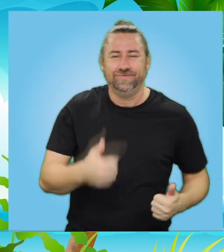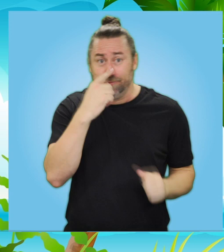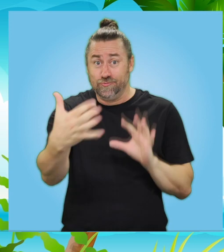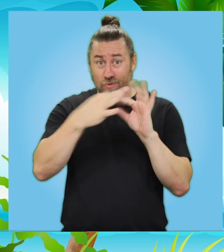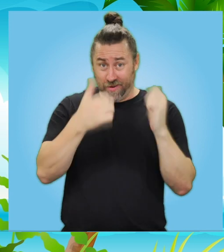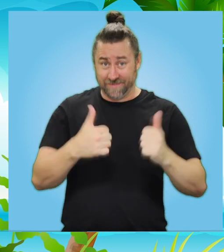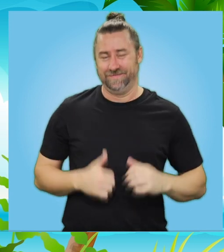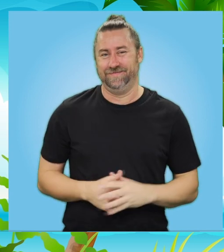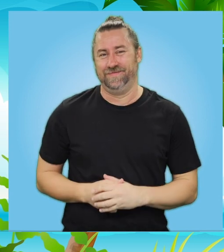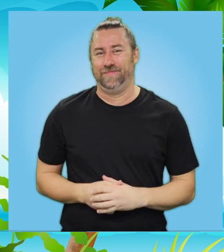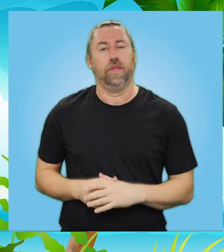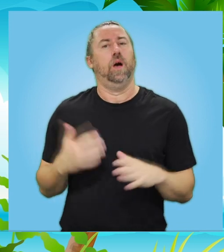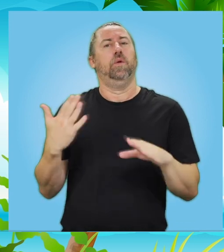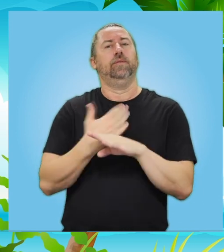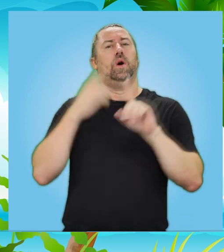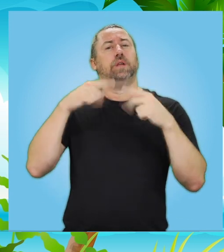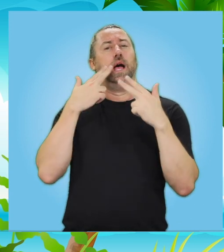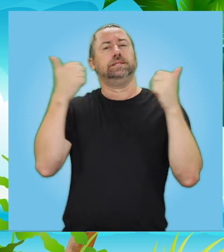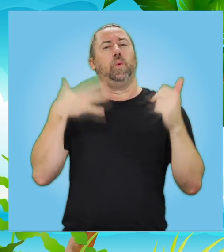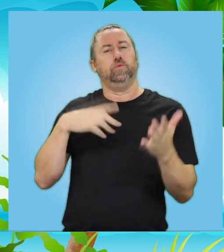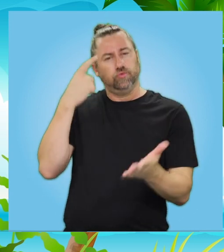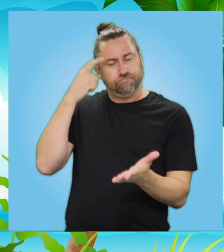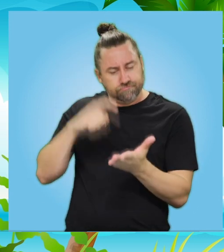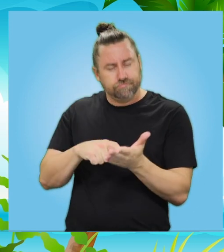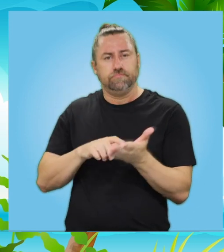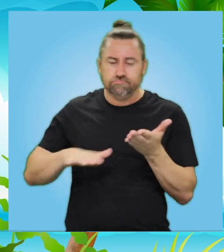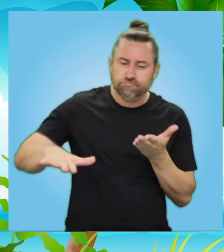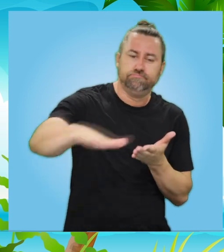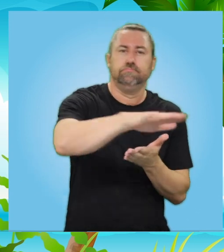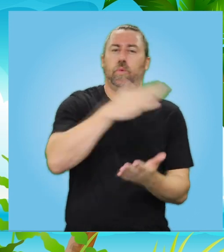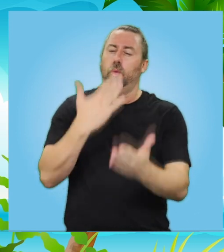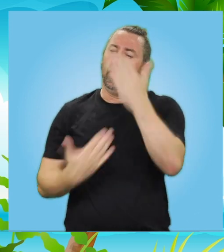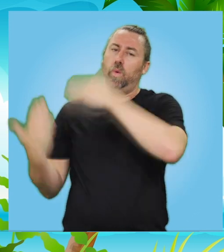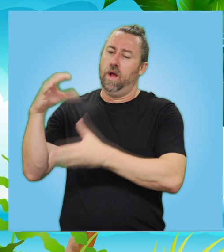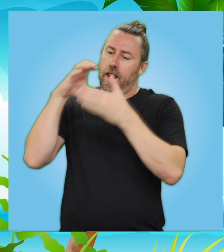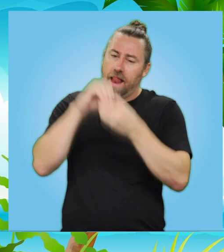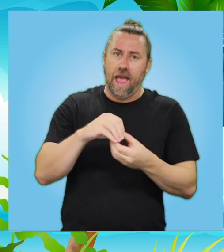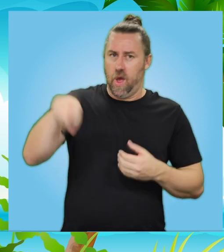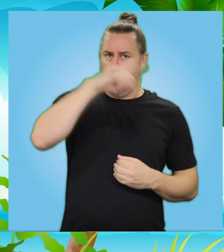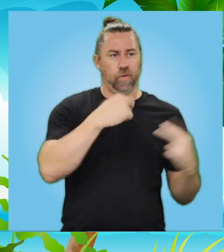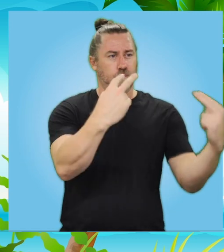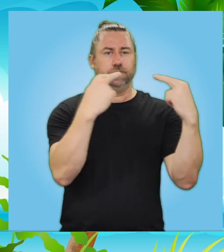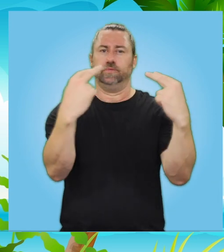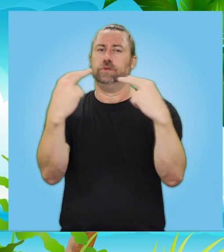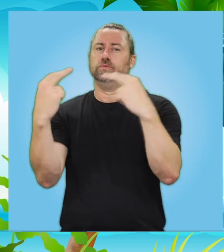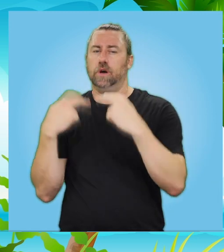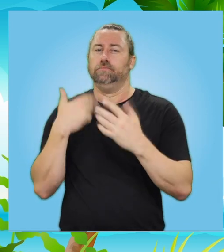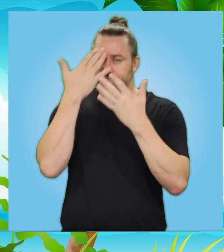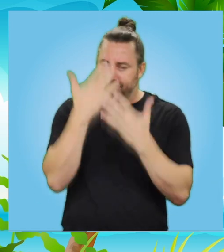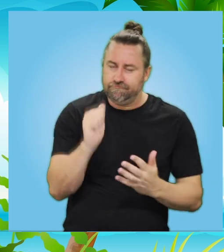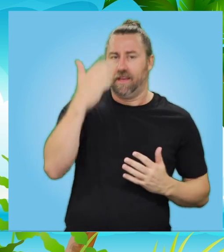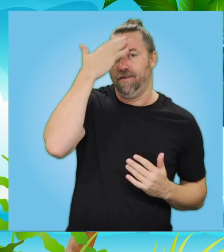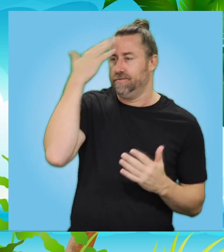with me today. But before we begin, I'd like to respectfully acknowledge the traditional custodians of the land on which we sit and pay our respect to elders